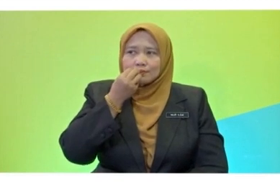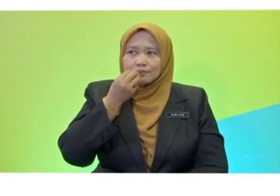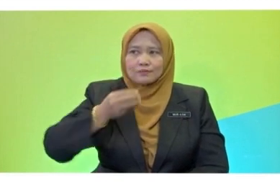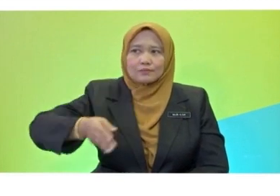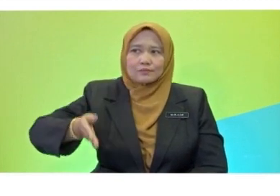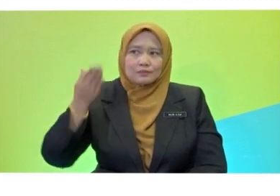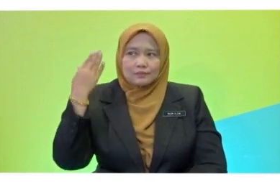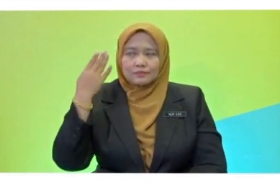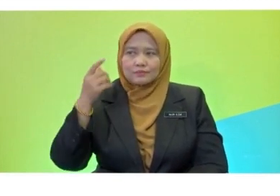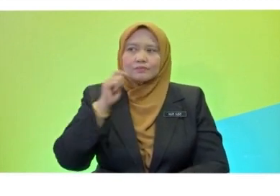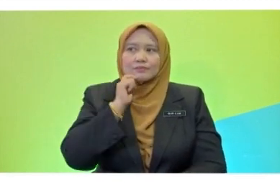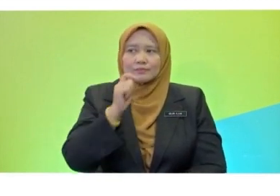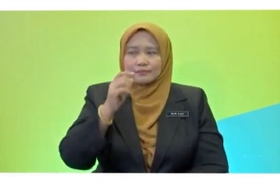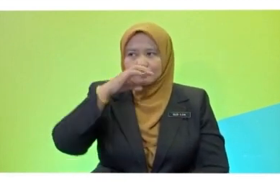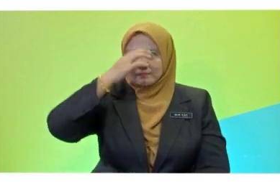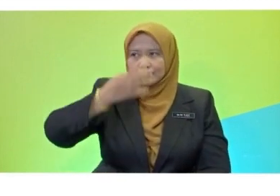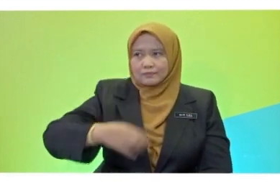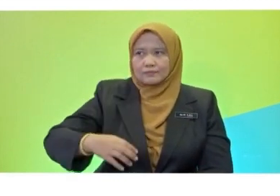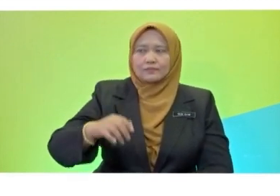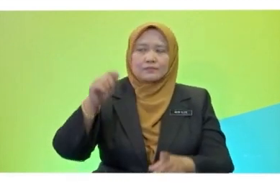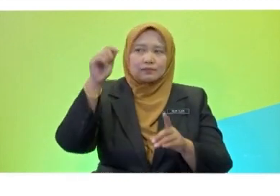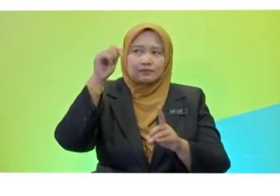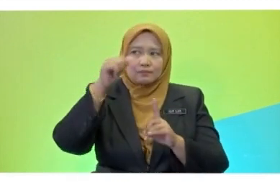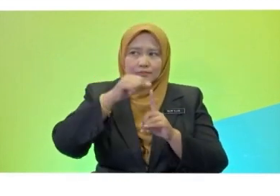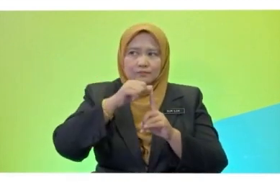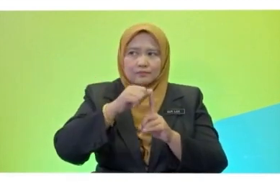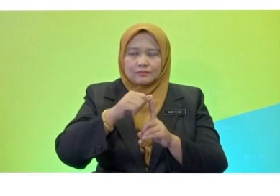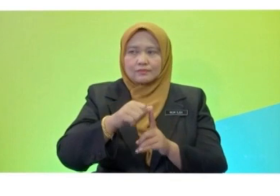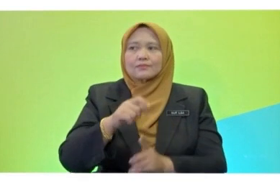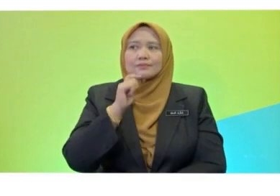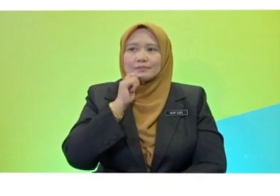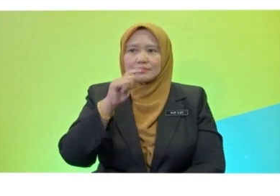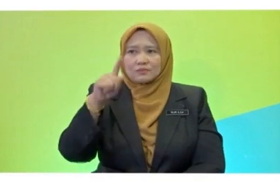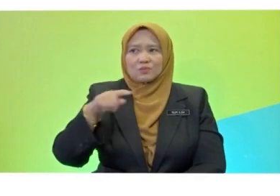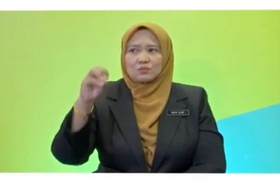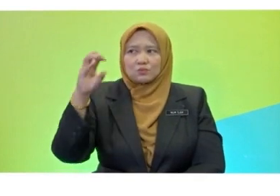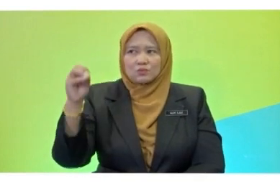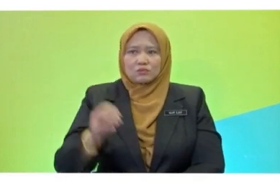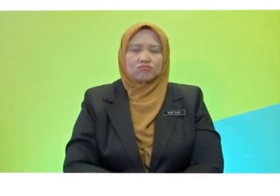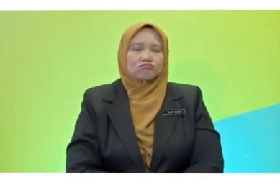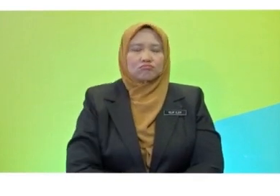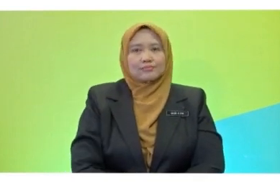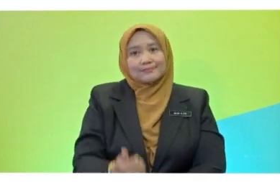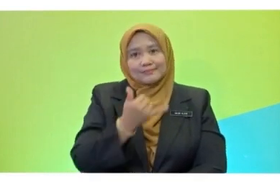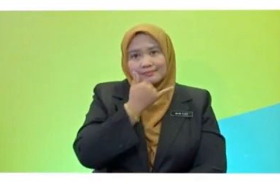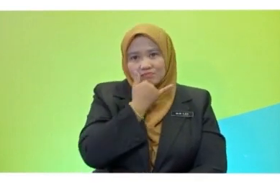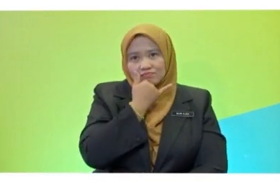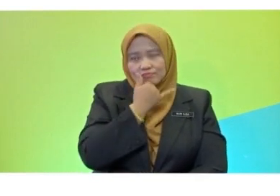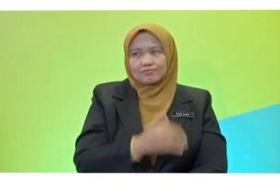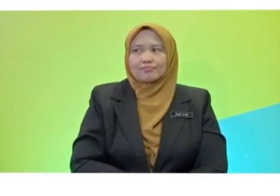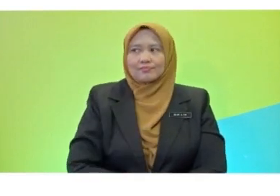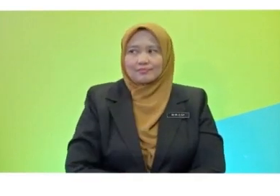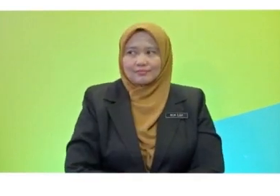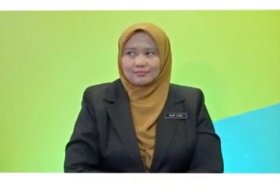So, is that a true or false statement? False. False. Oh, he's showing us the false statement. Very nice.